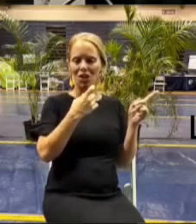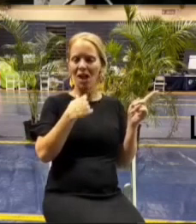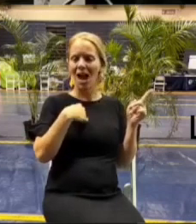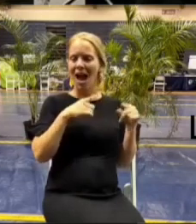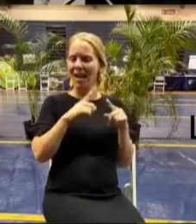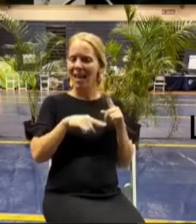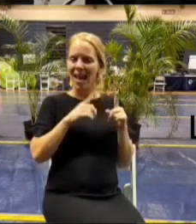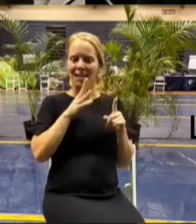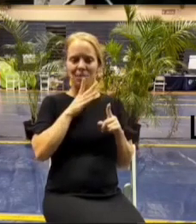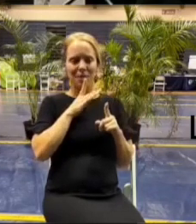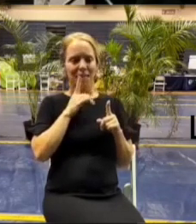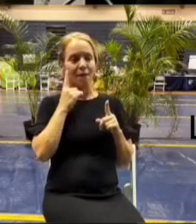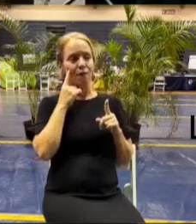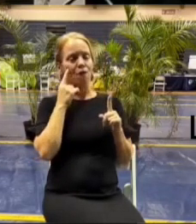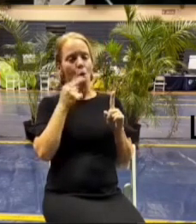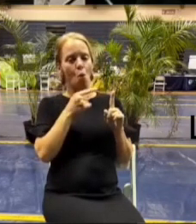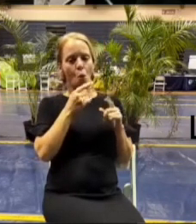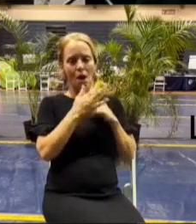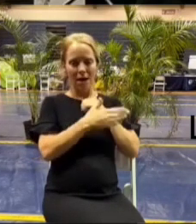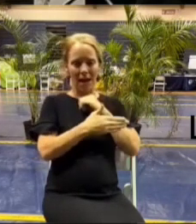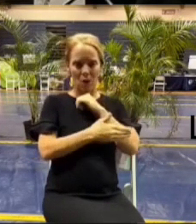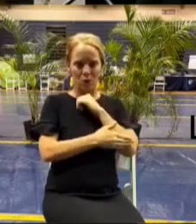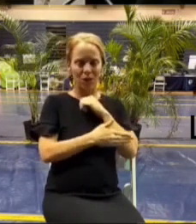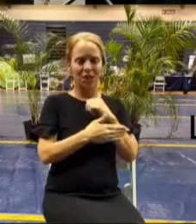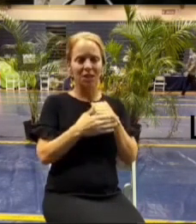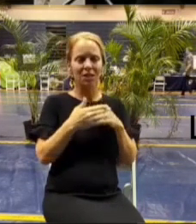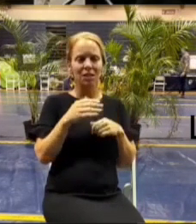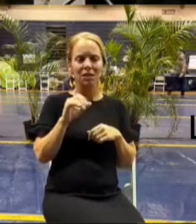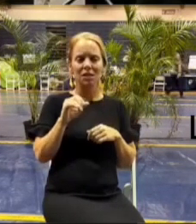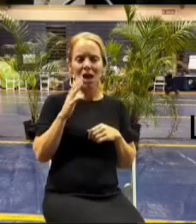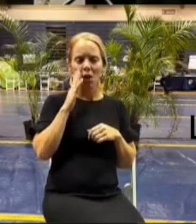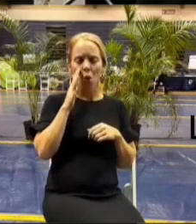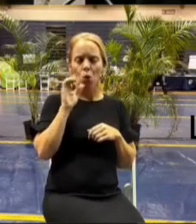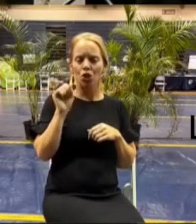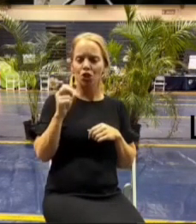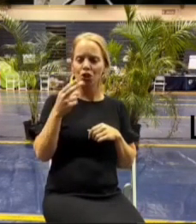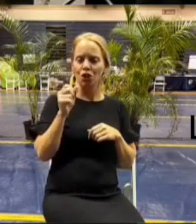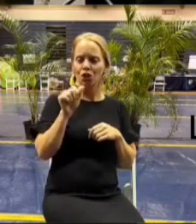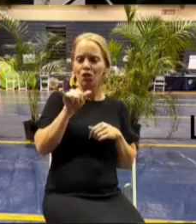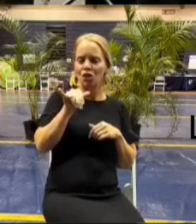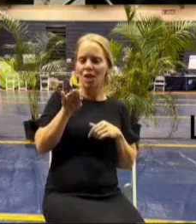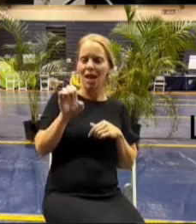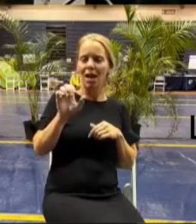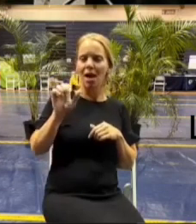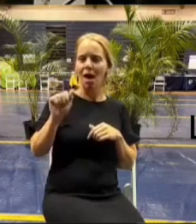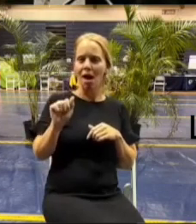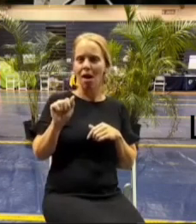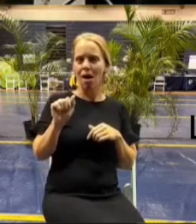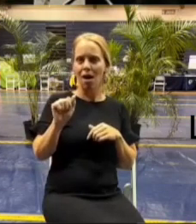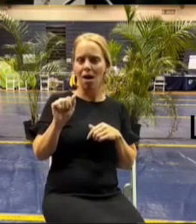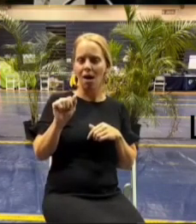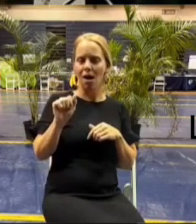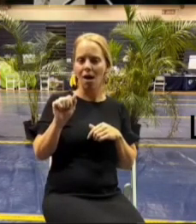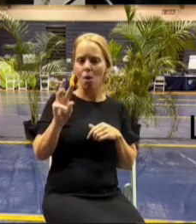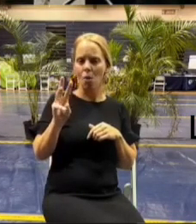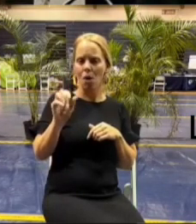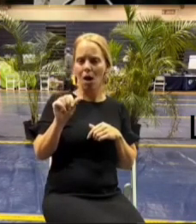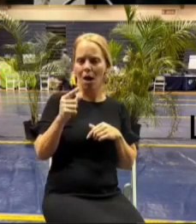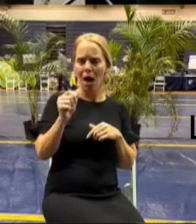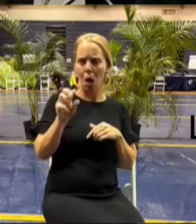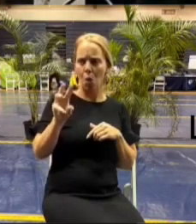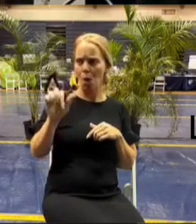and and sort of uh there was a press release shana gawa sort of said it so i'm not putting words in his mouth that uh